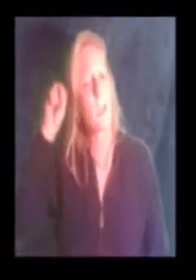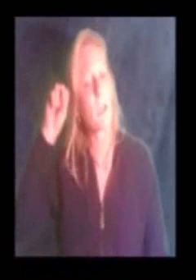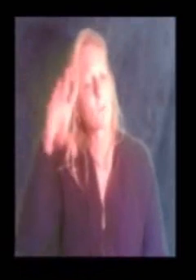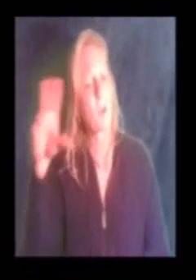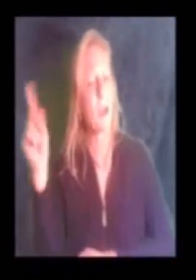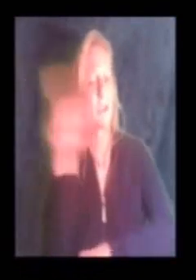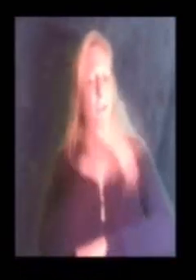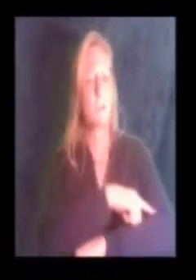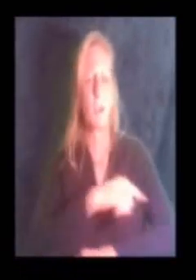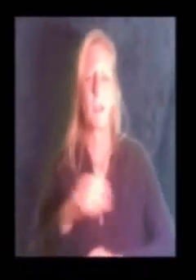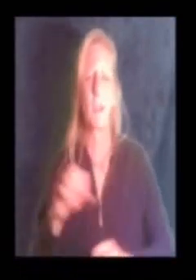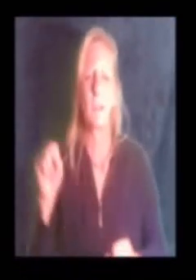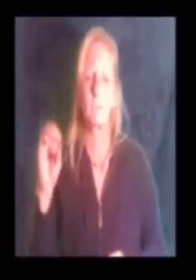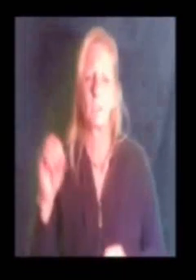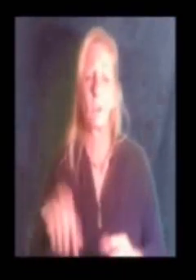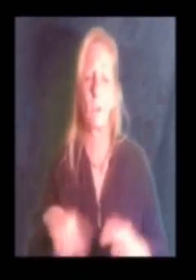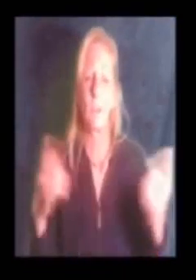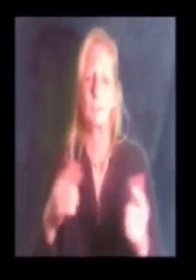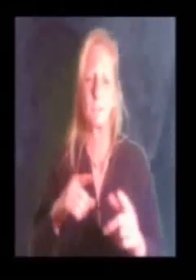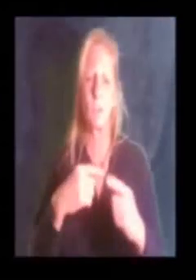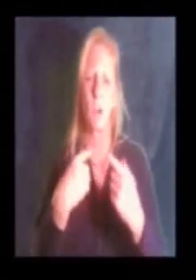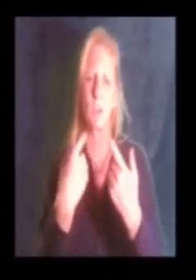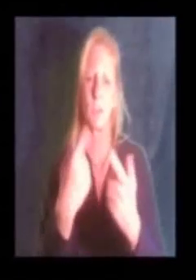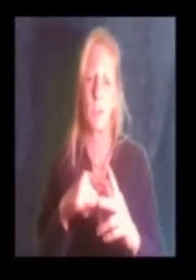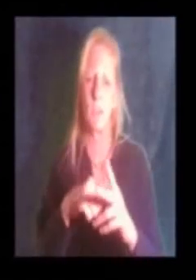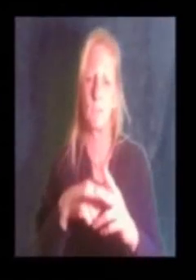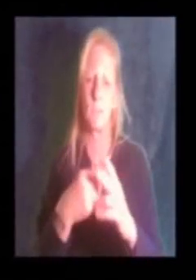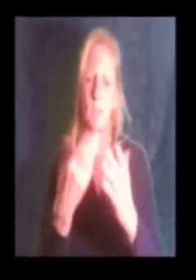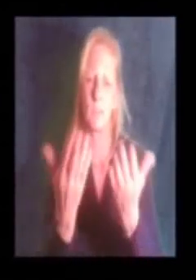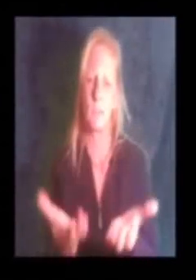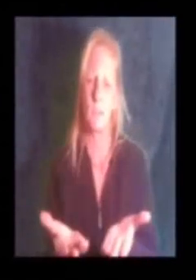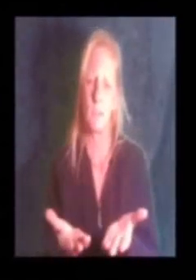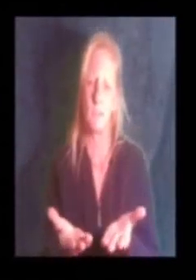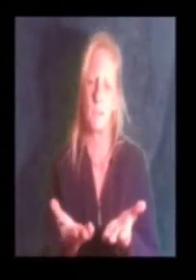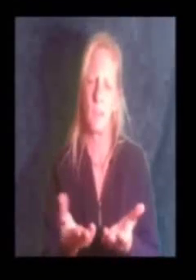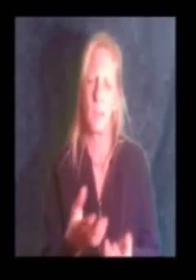ones to make a brighter day, so let's start giving